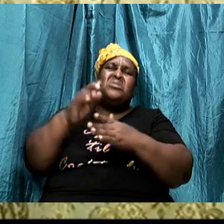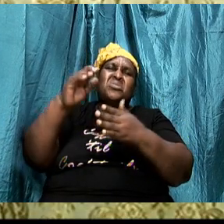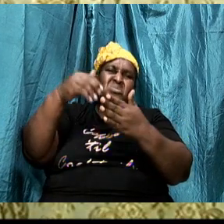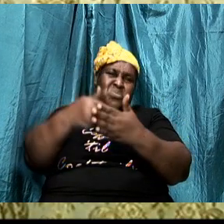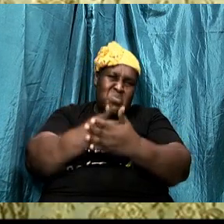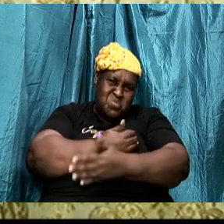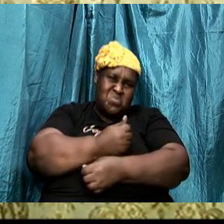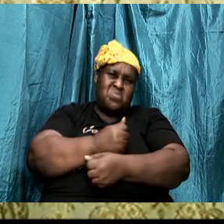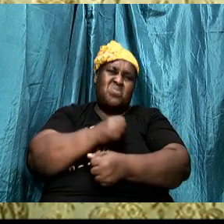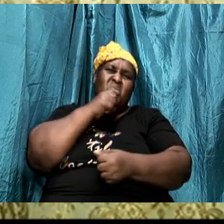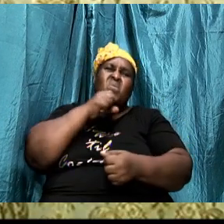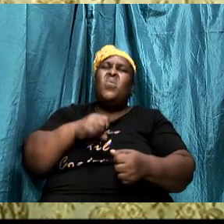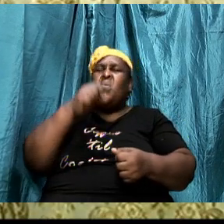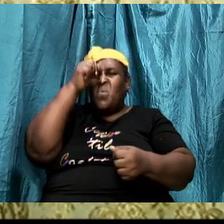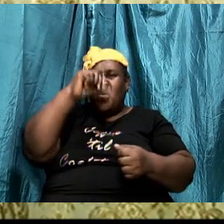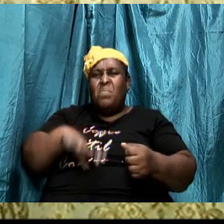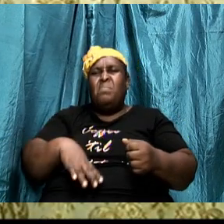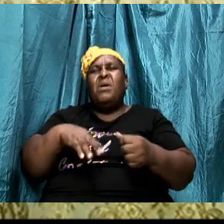become new